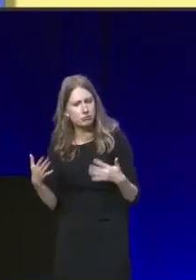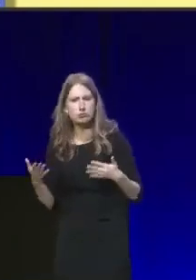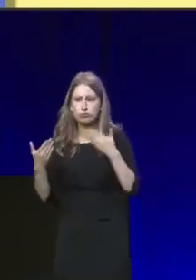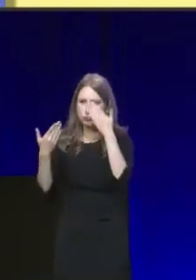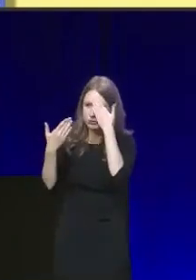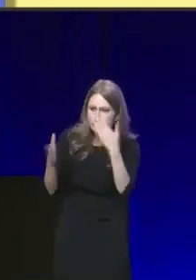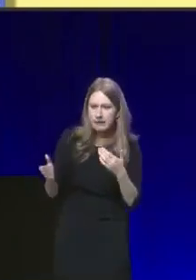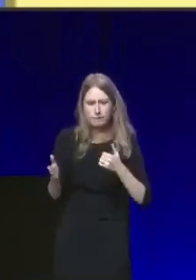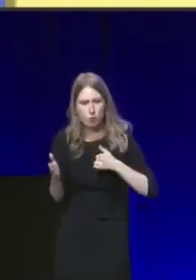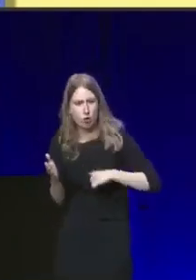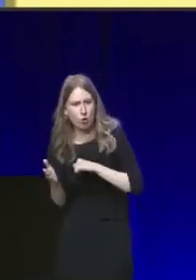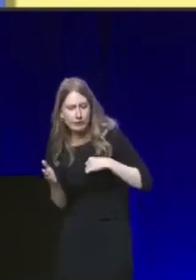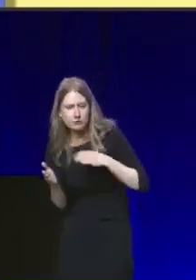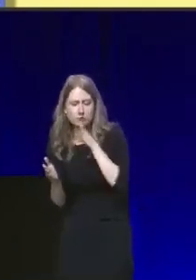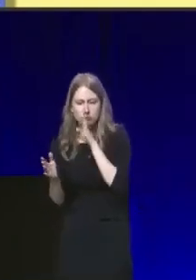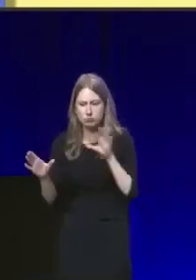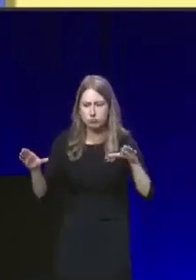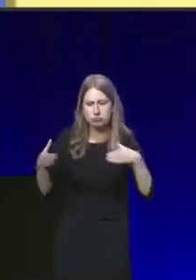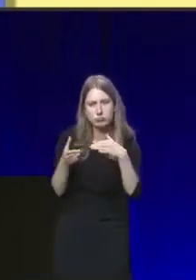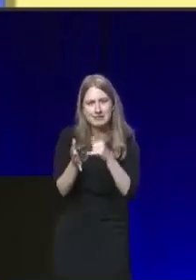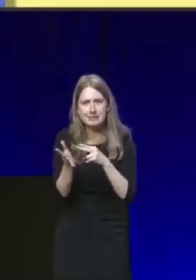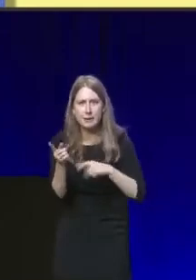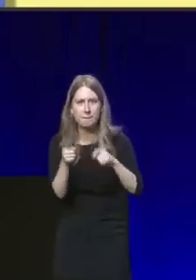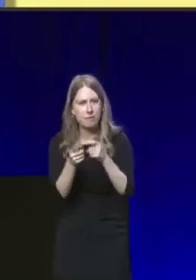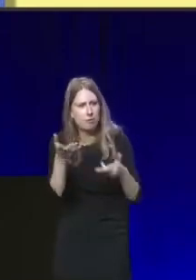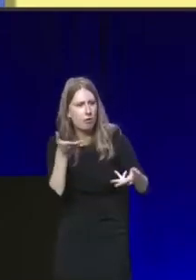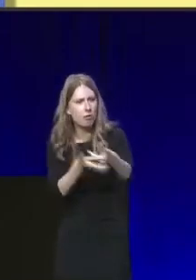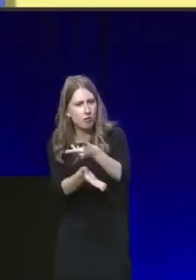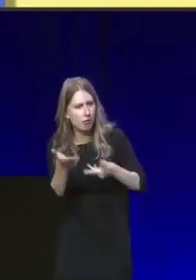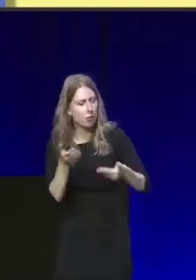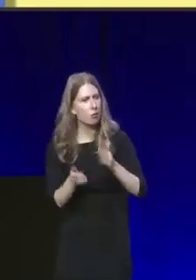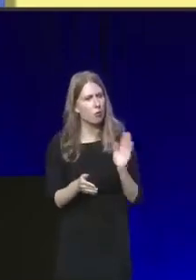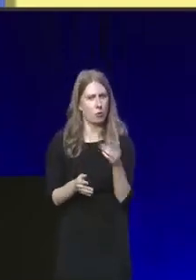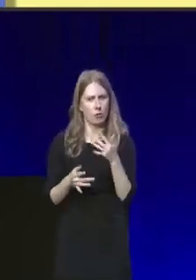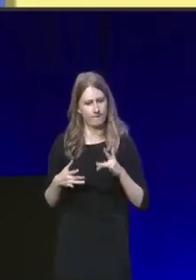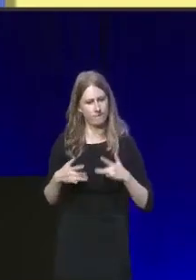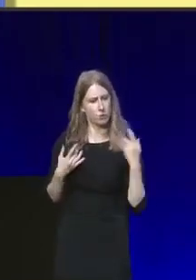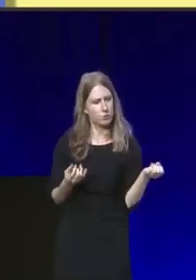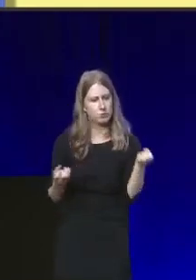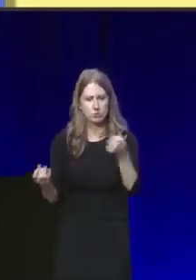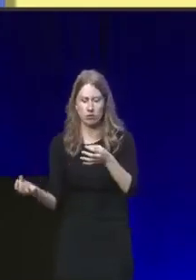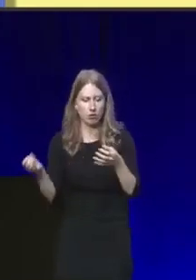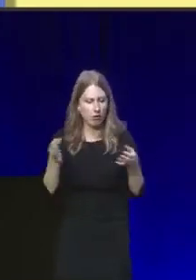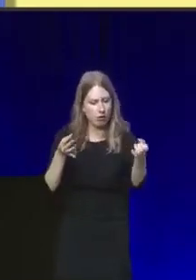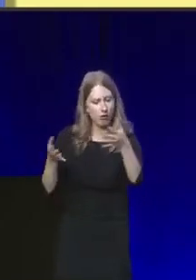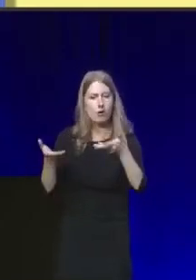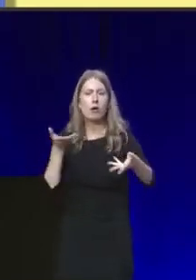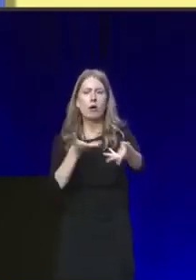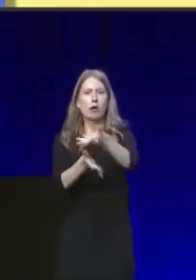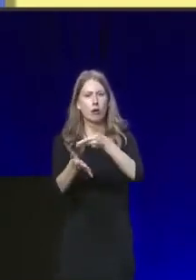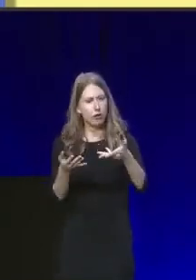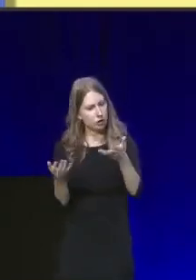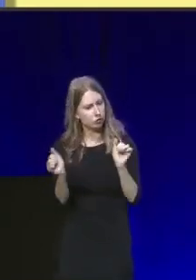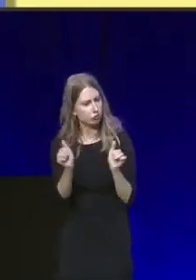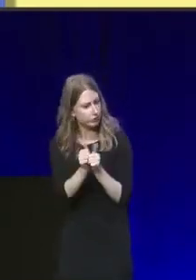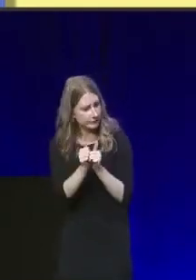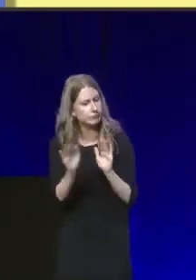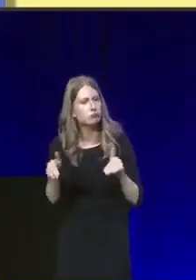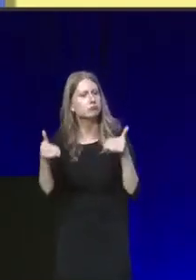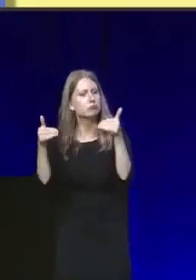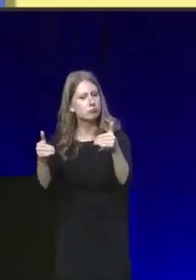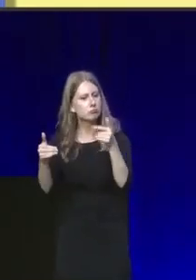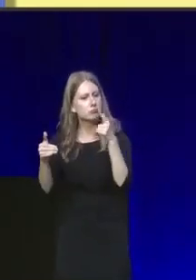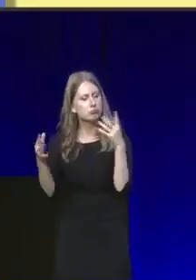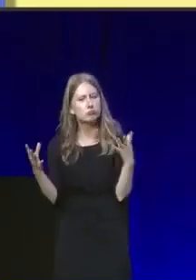debate within the party. That we could all have our say, and then once we've agreed how to proceed, we stick together.